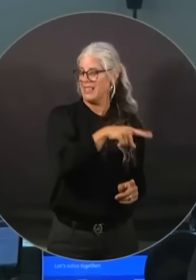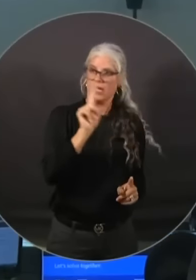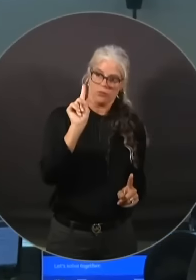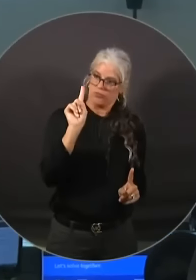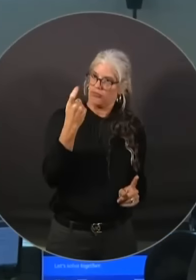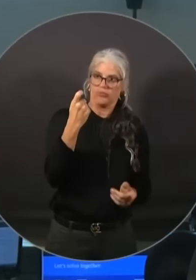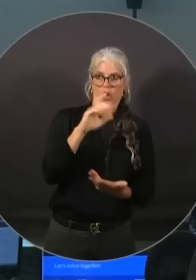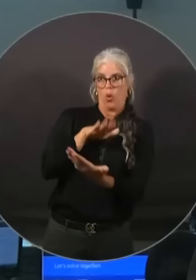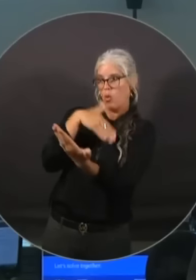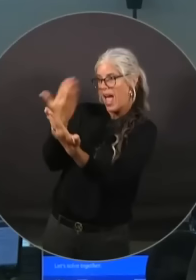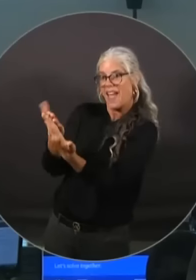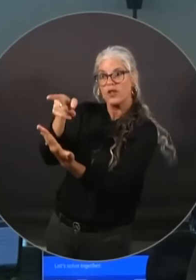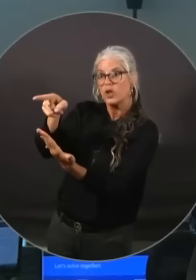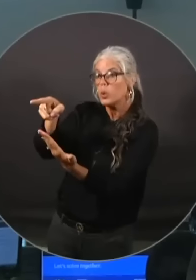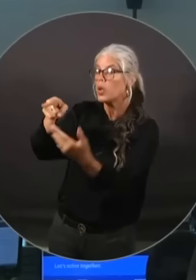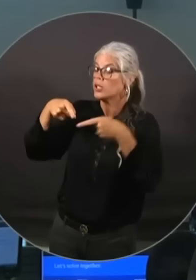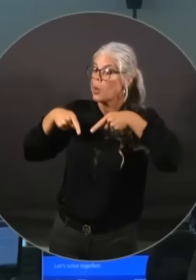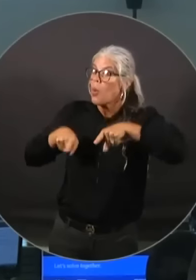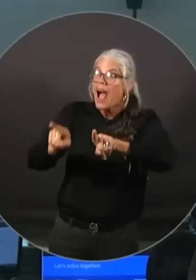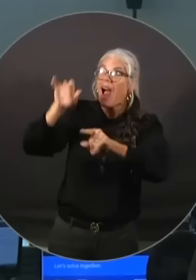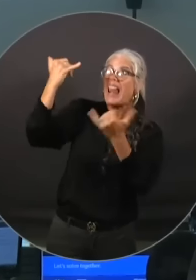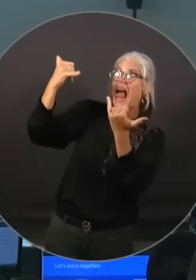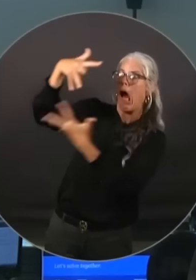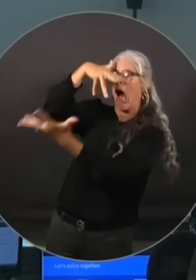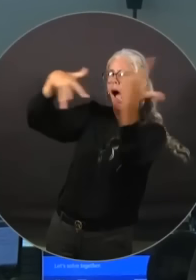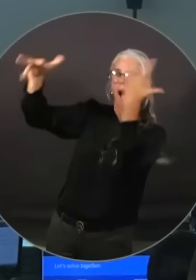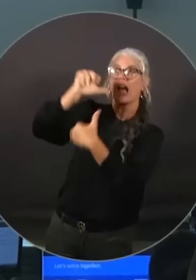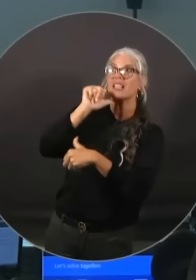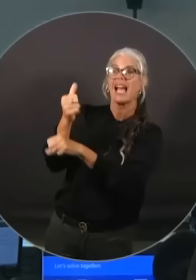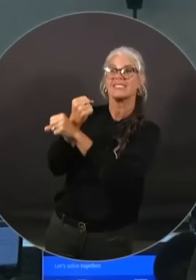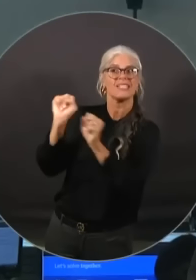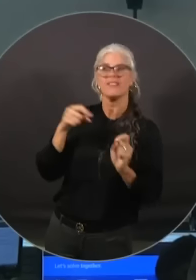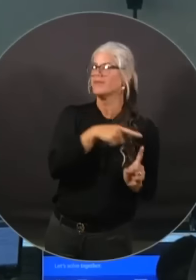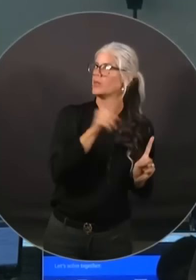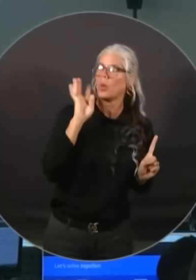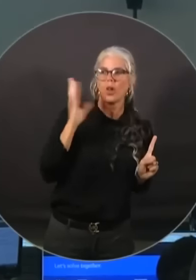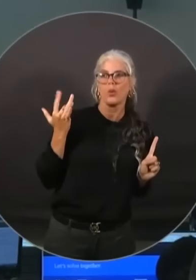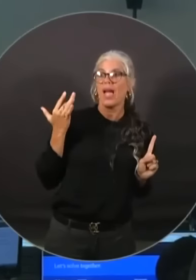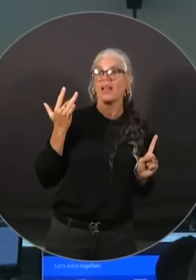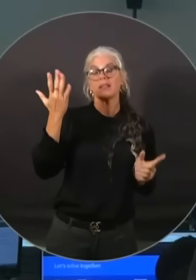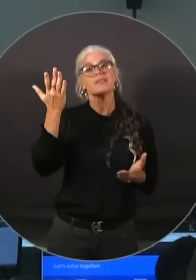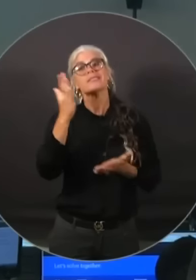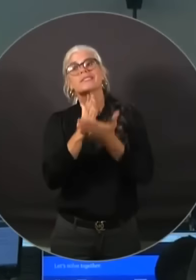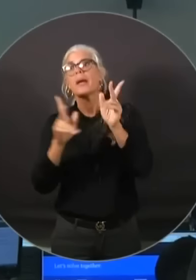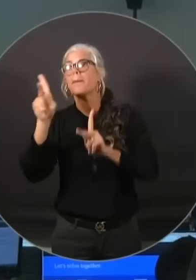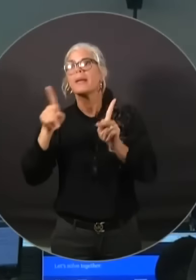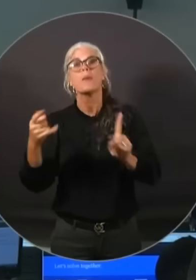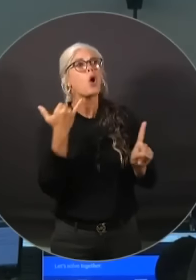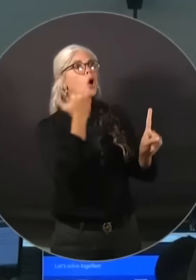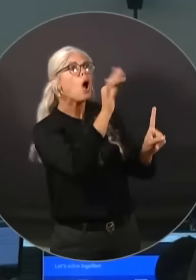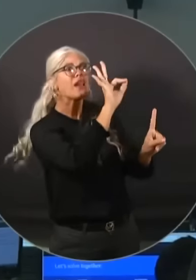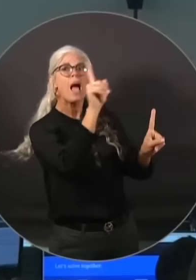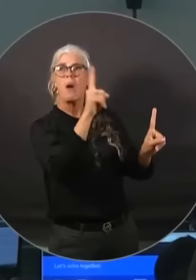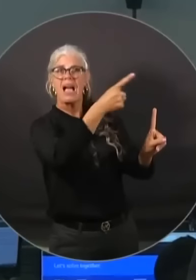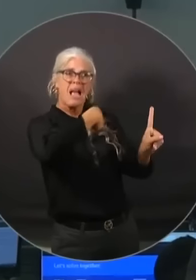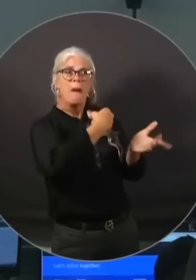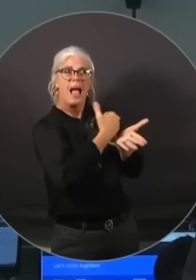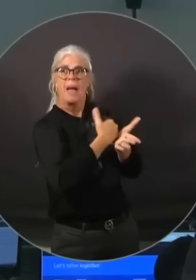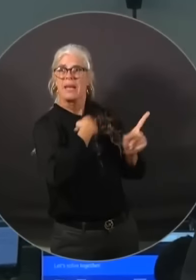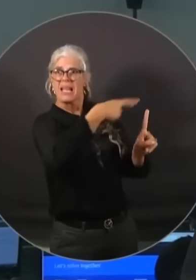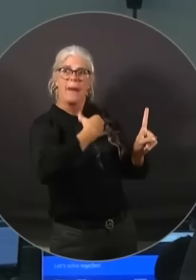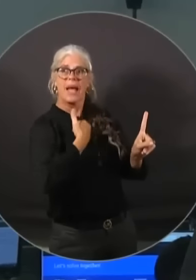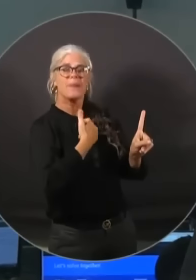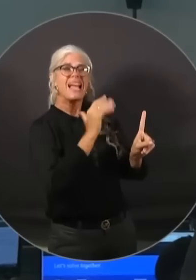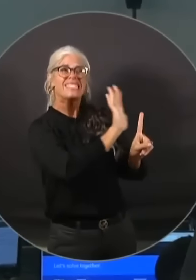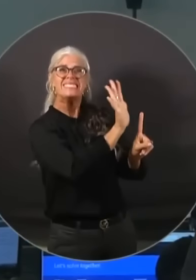unsafe weather. I know many of you may start calling for 911 services, but until those winds typically in each county die below 440